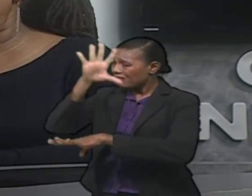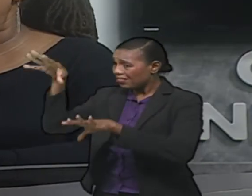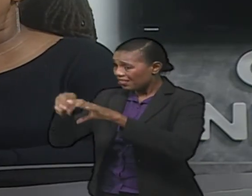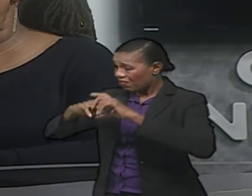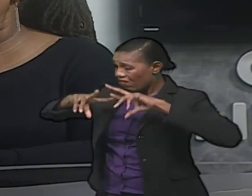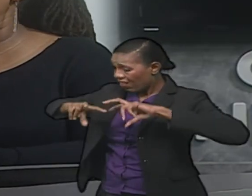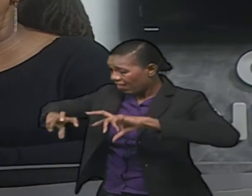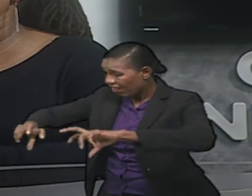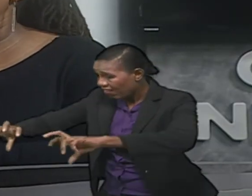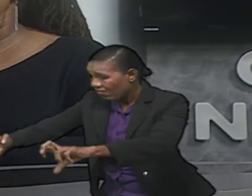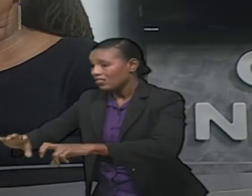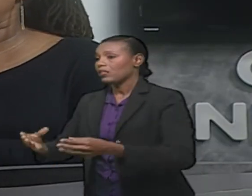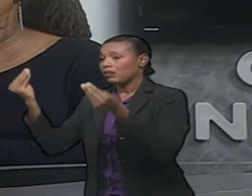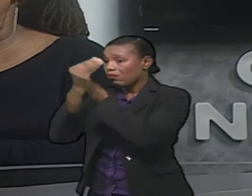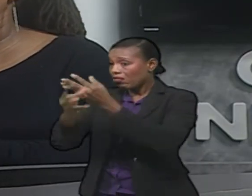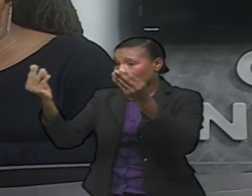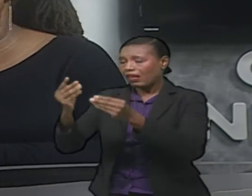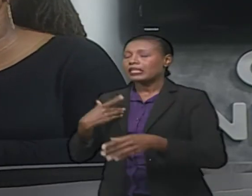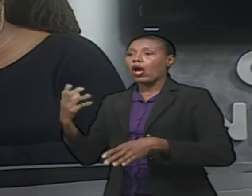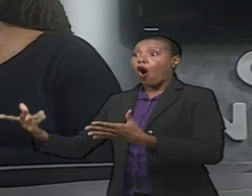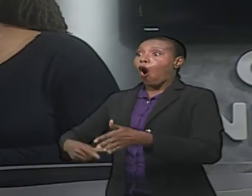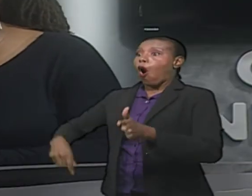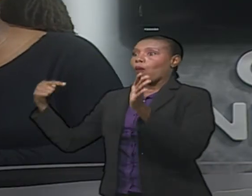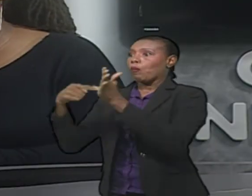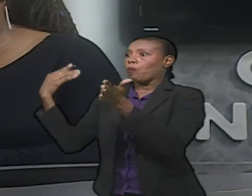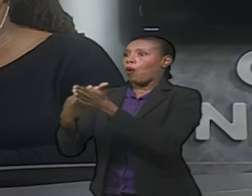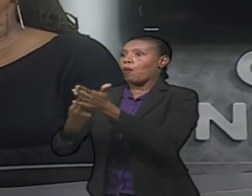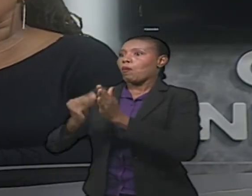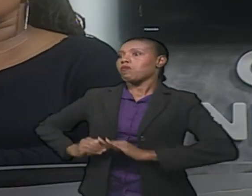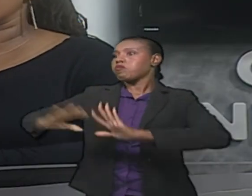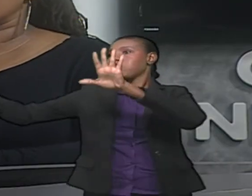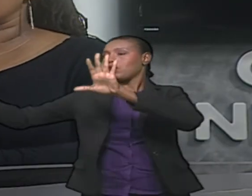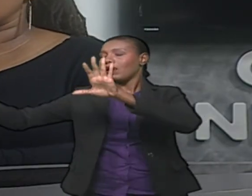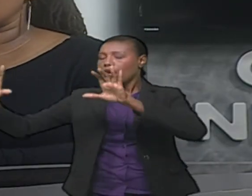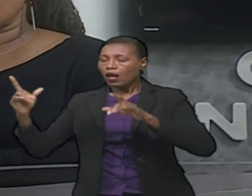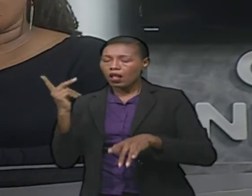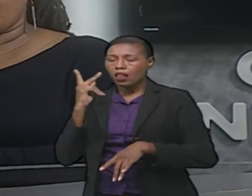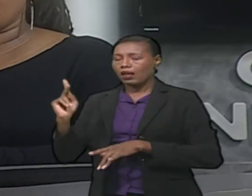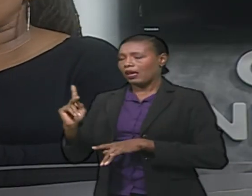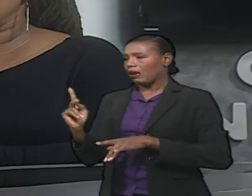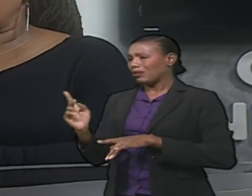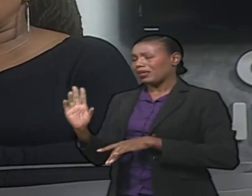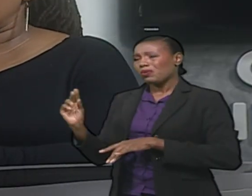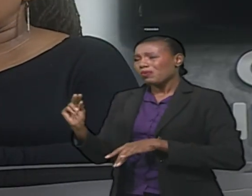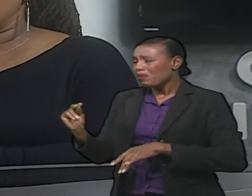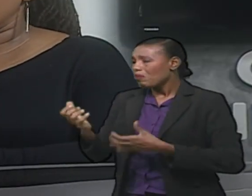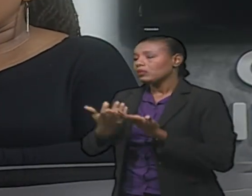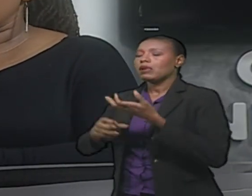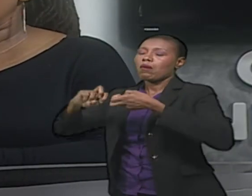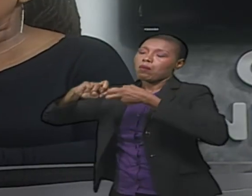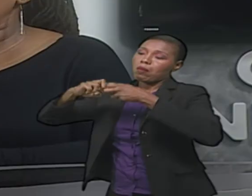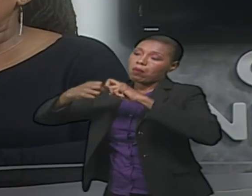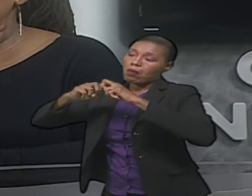investigative journalism is often an expose. So they want documents that fell off a truck as opposed to an issue that may be